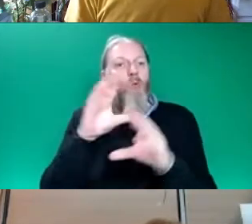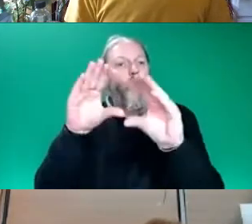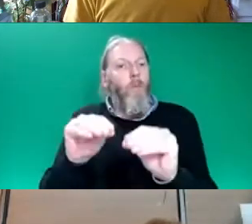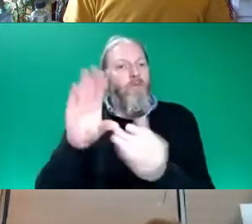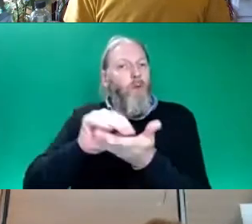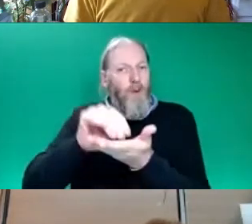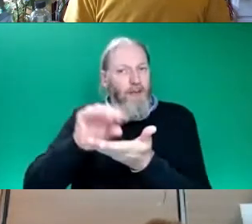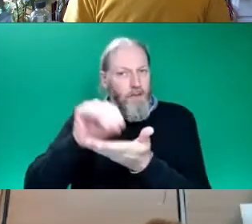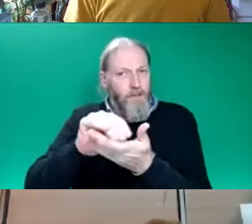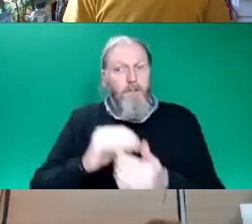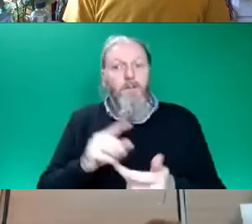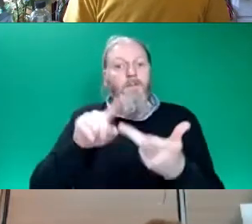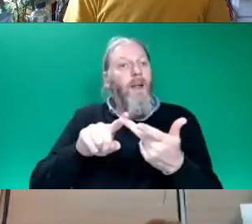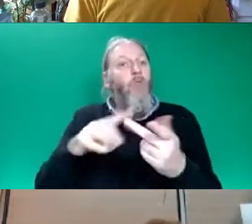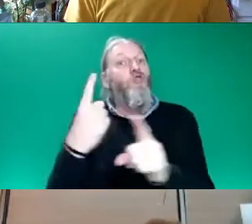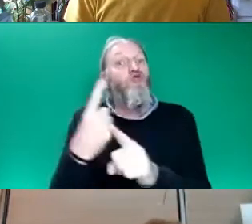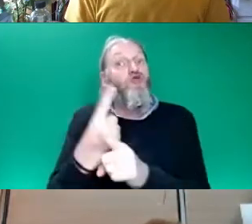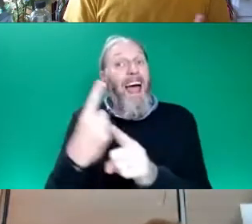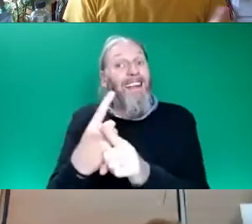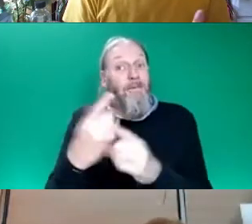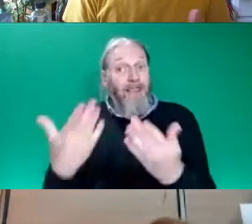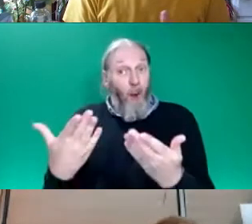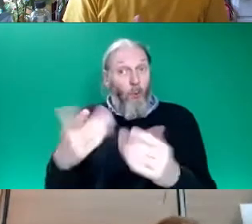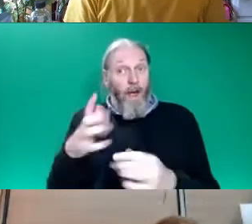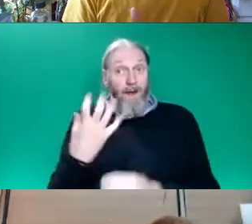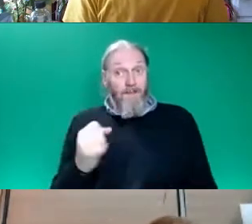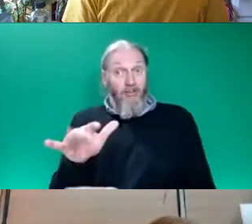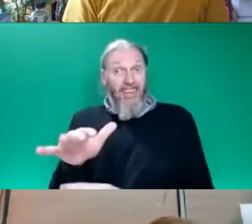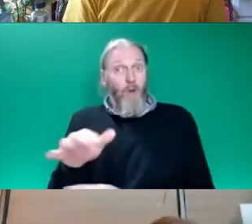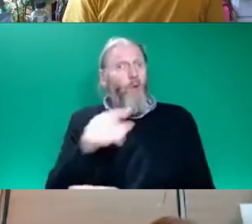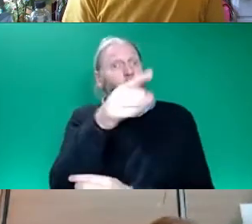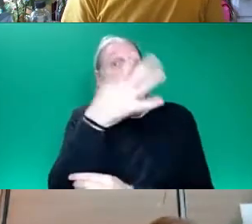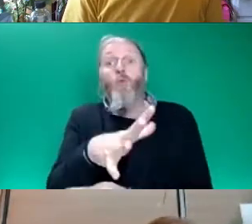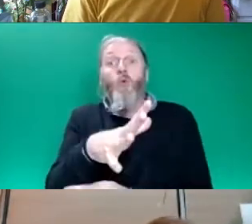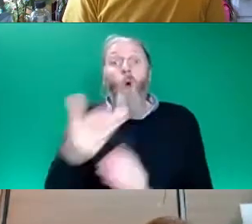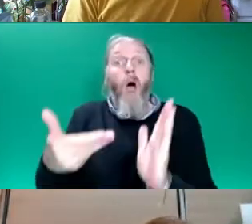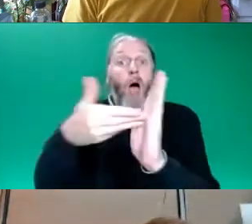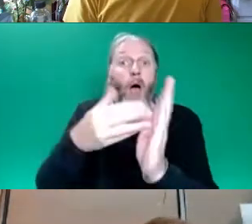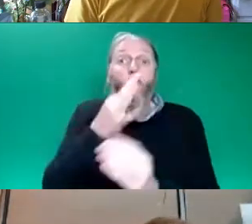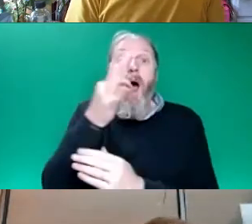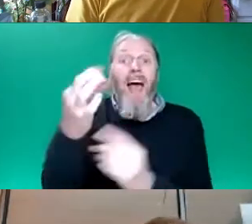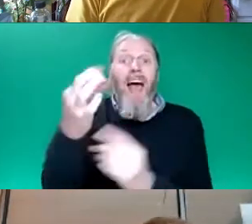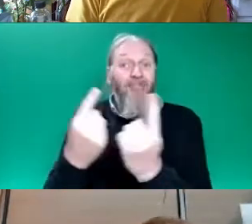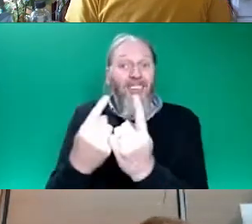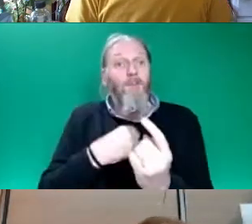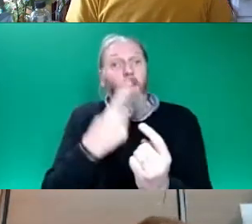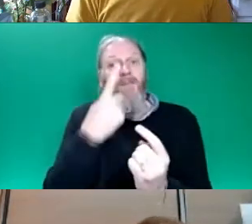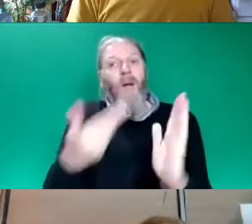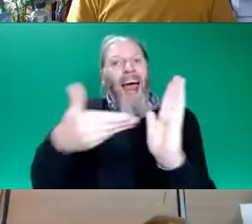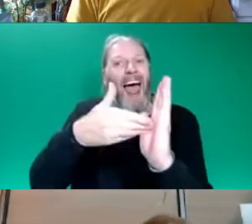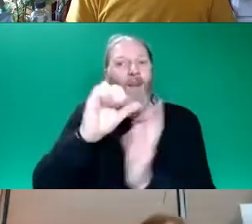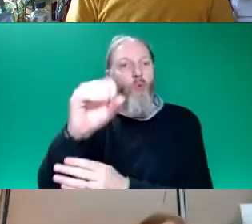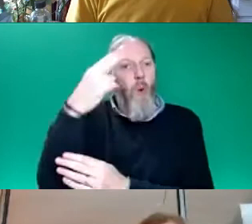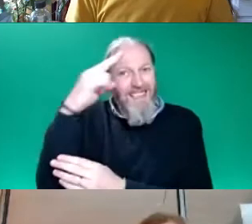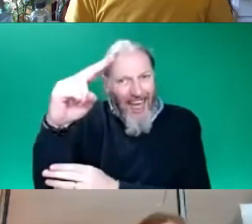if you could put your name and the organisation you're from if that's relevant into the chat that would be really great and just help us know